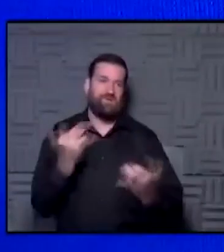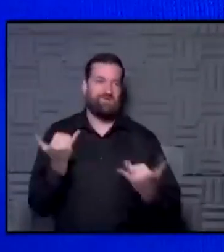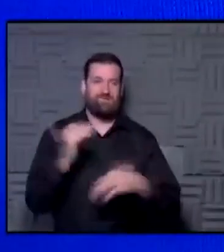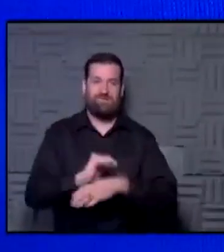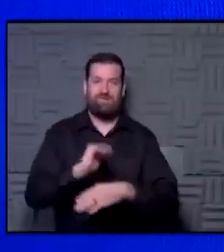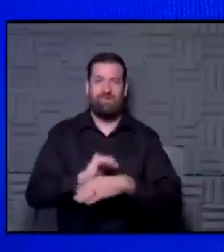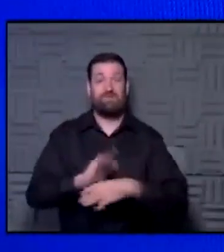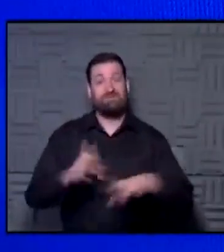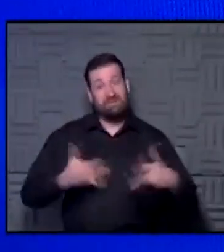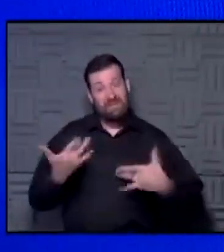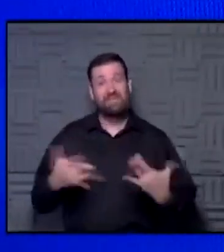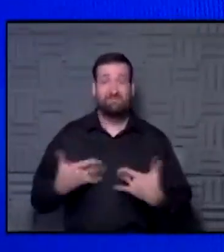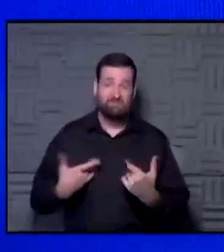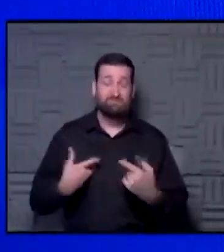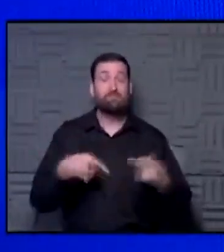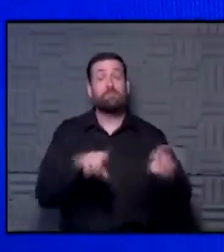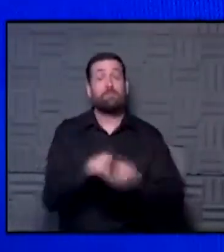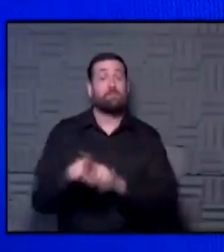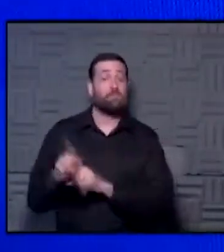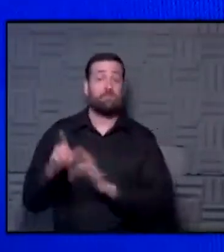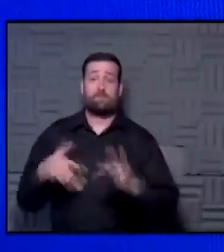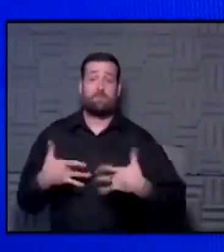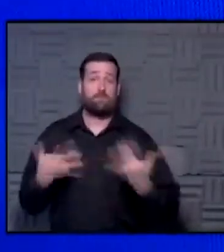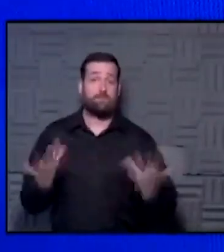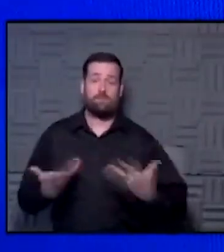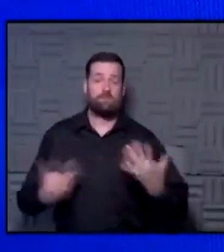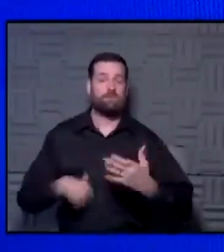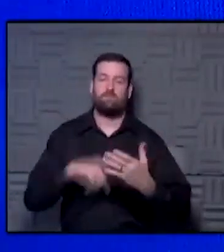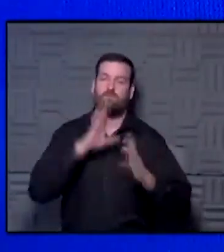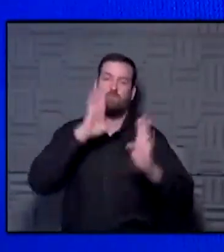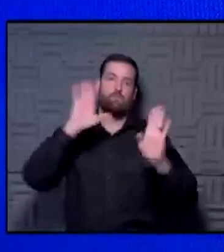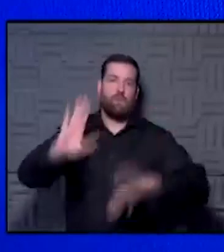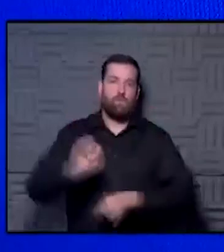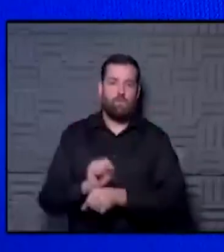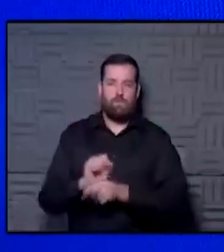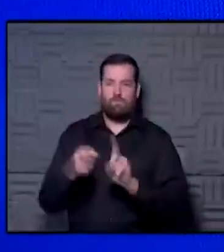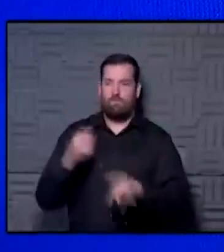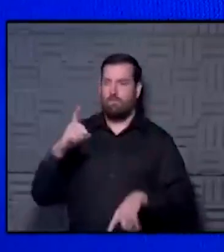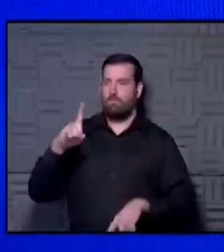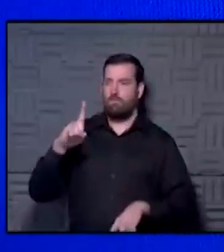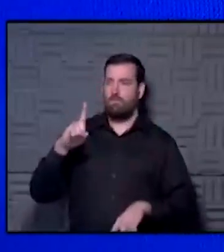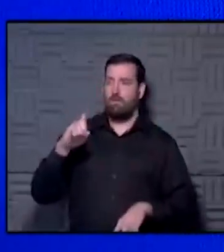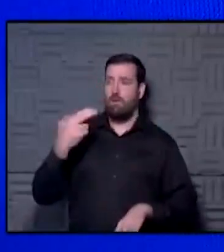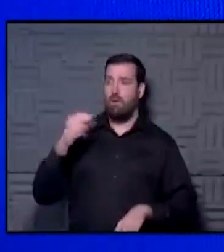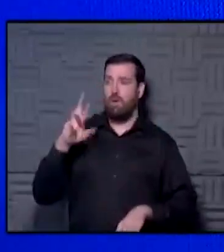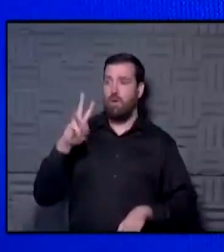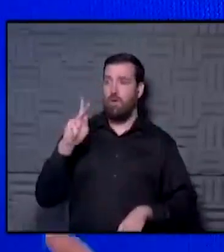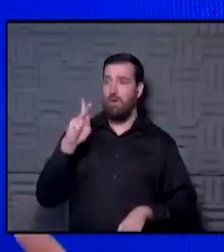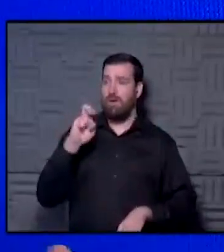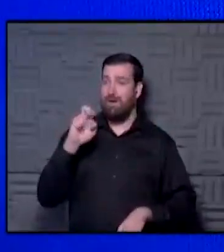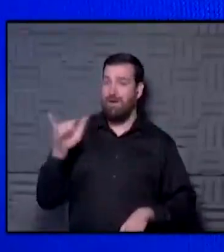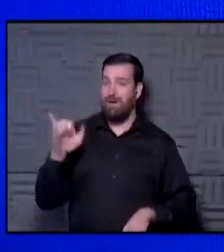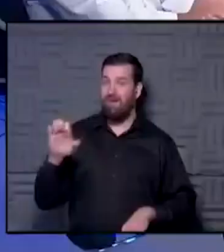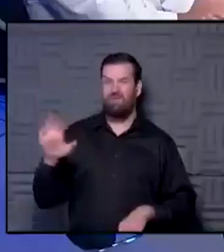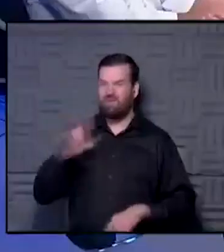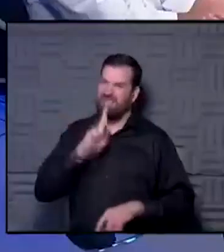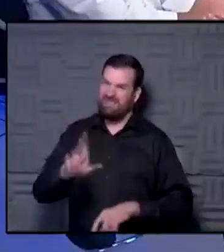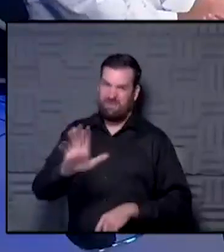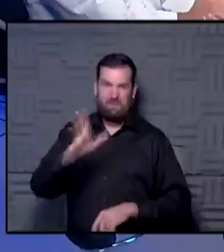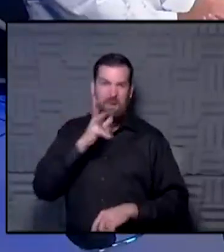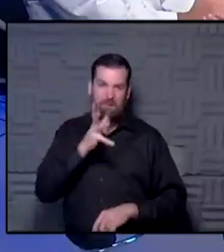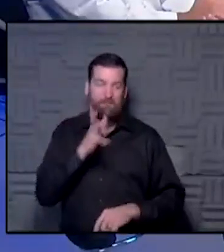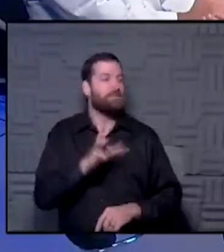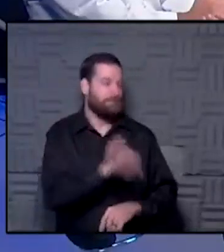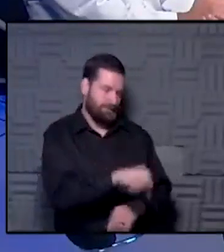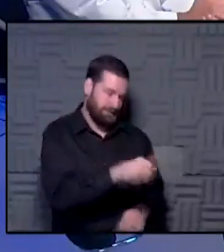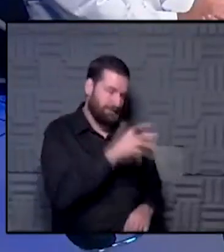Pretty darn exciting. Also exciting today is some great work that Hawkeye has been able to pull off. Really, I think it's your mom. Yeah. Yeah, my